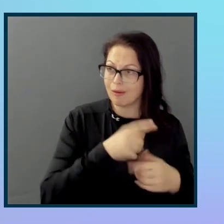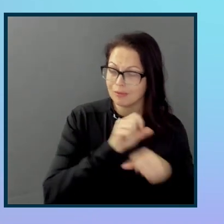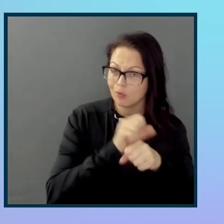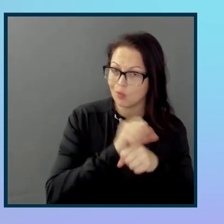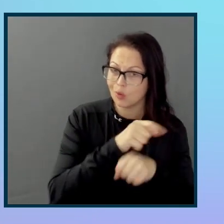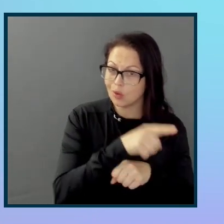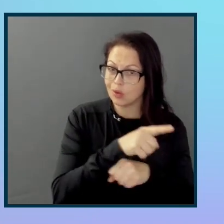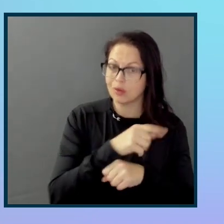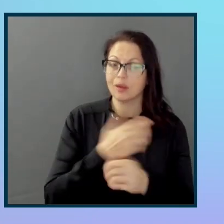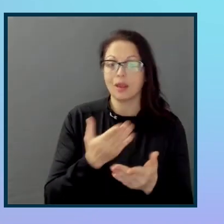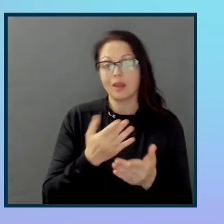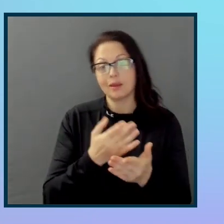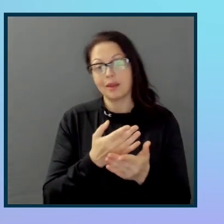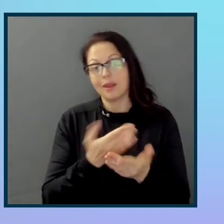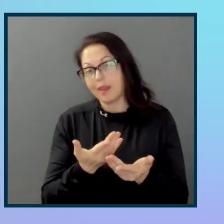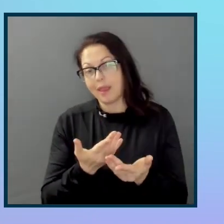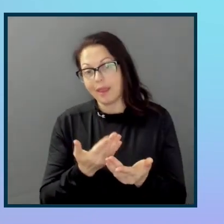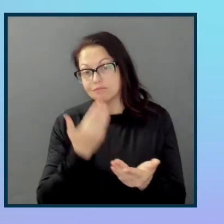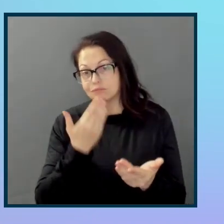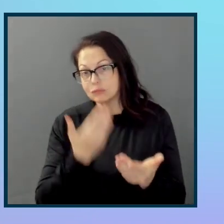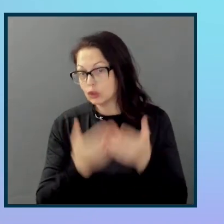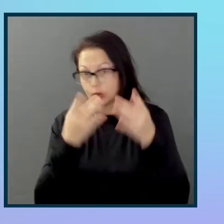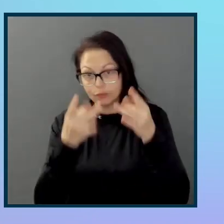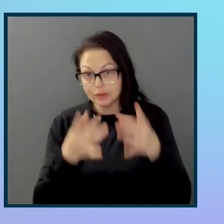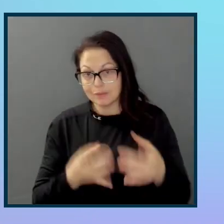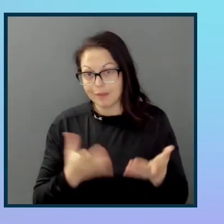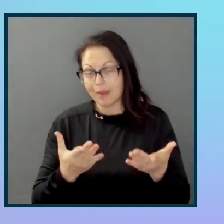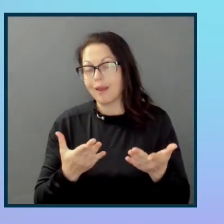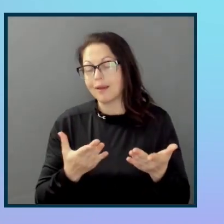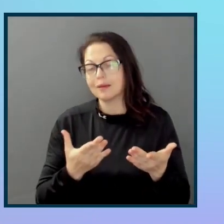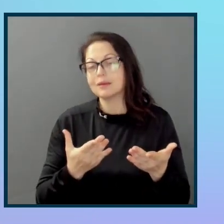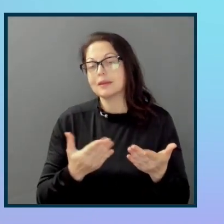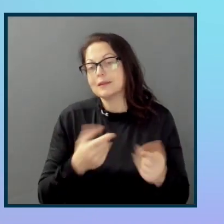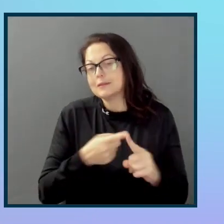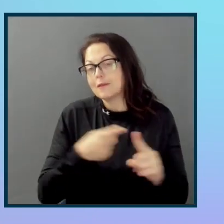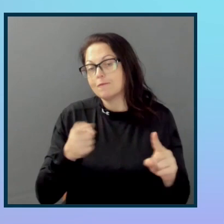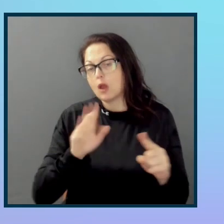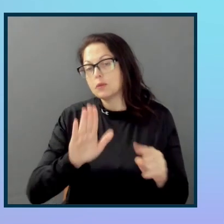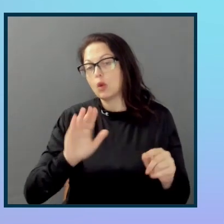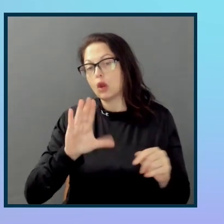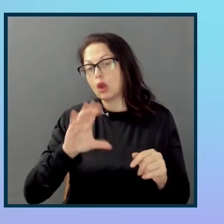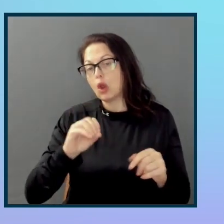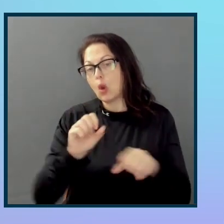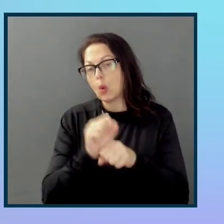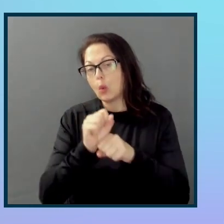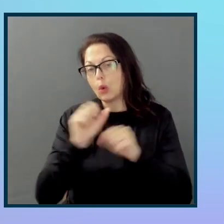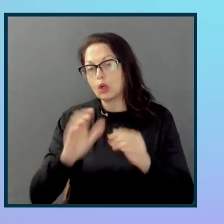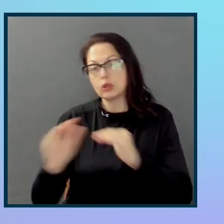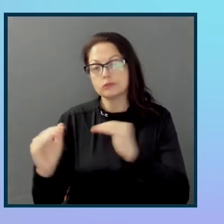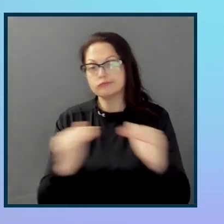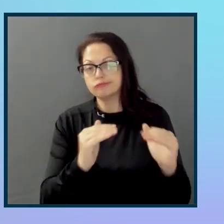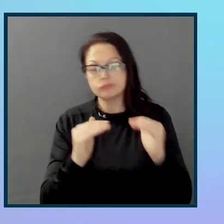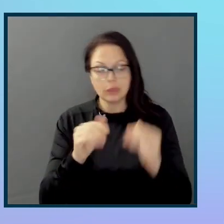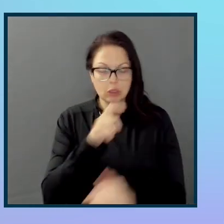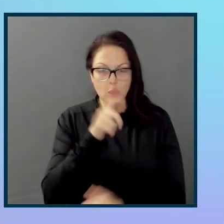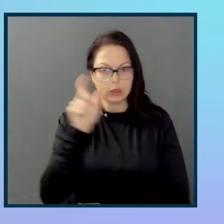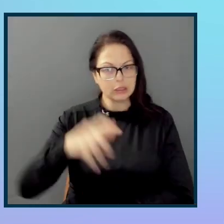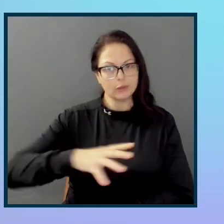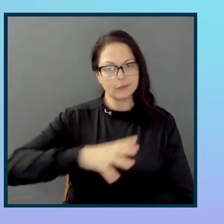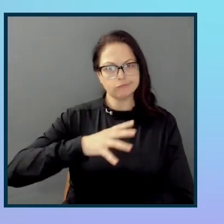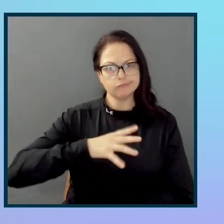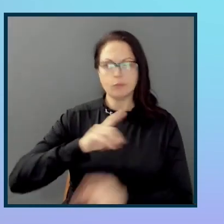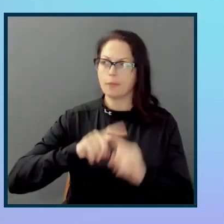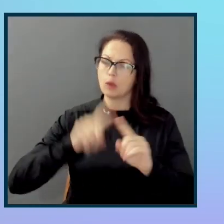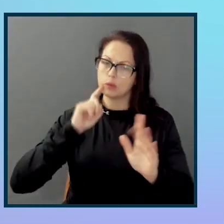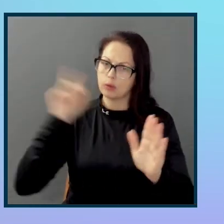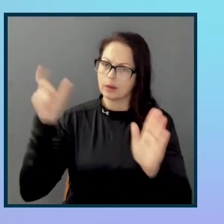feedback is the stuff that just comes immediately from someone you're working with. It doesn't necessarily have to be official, but just getting recognized for the work